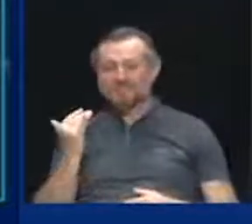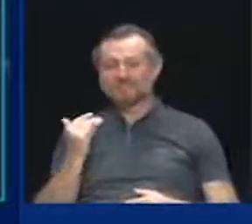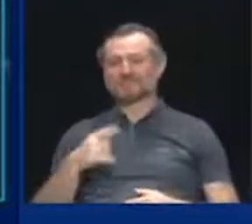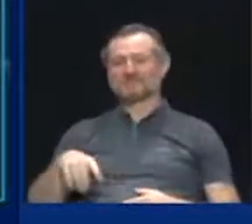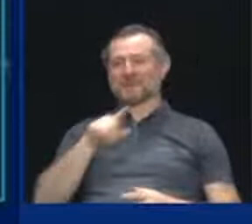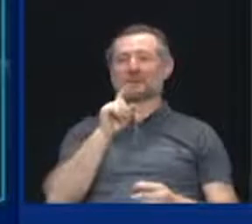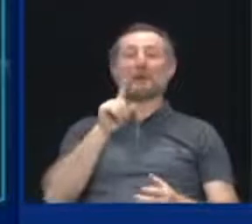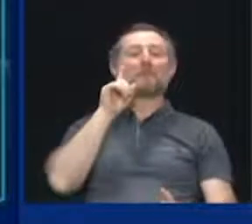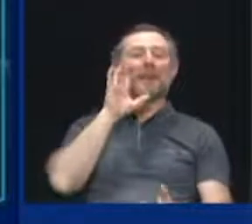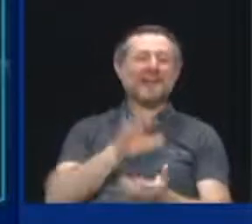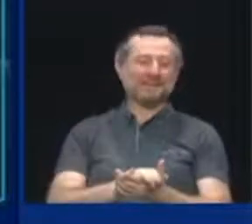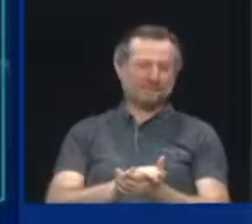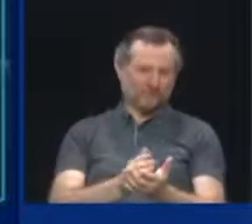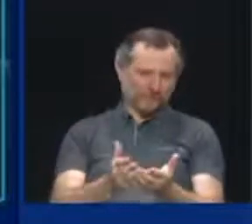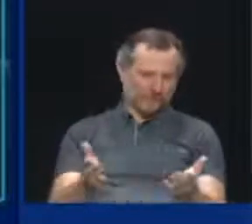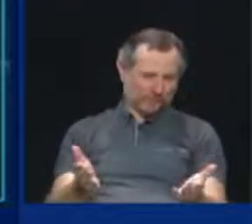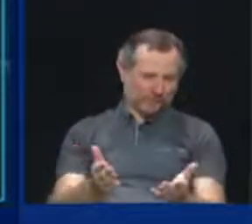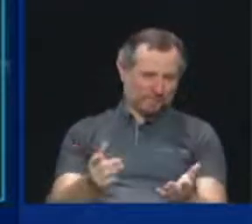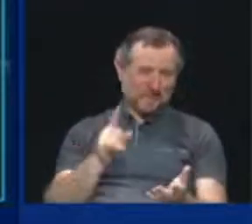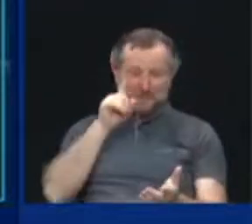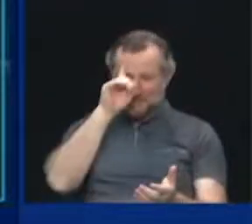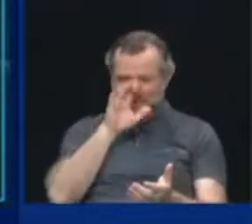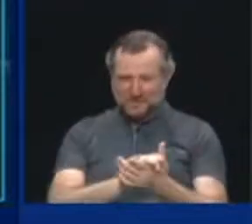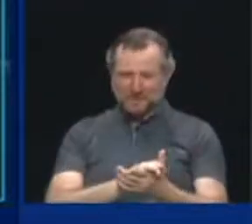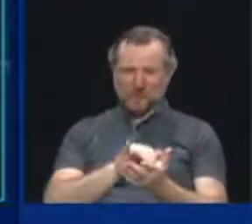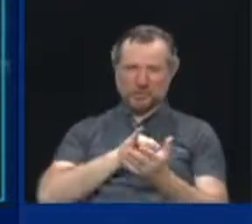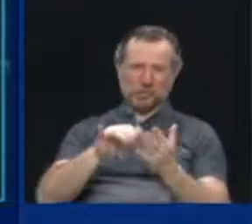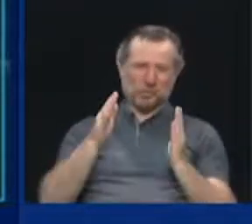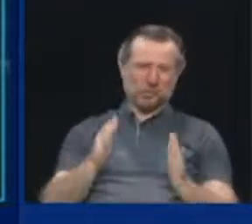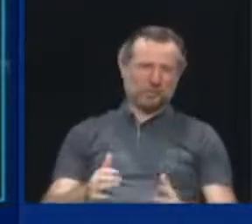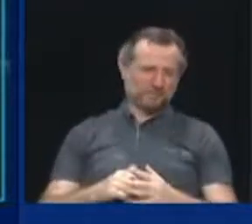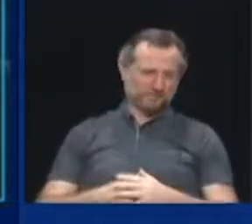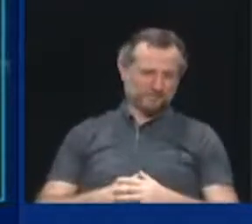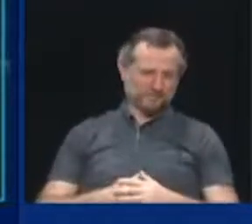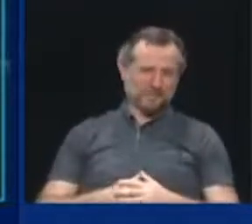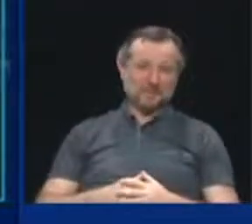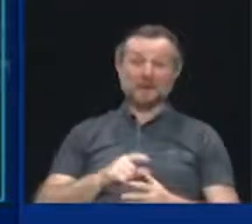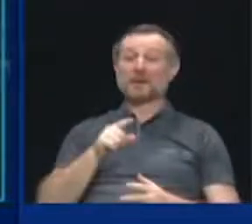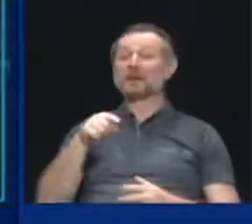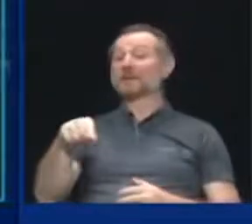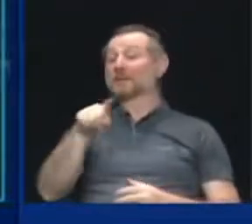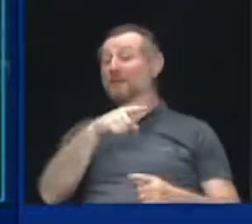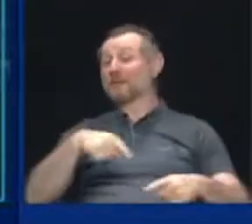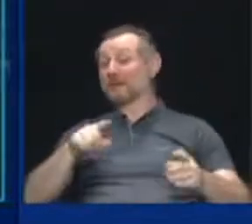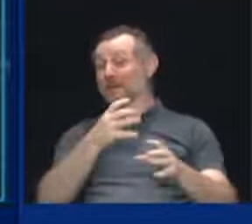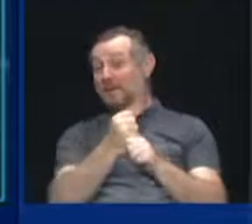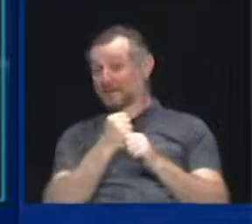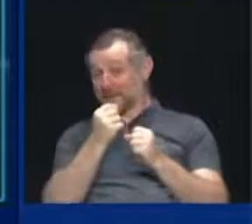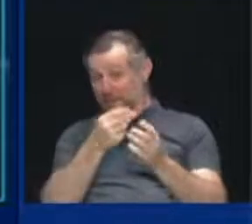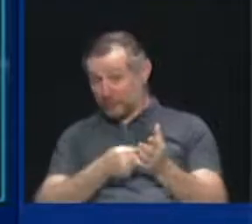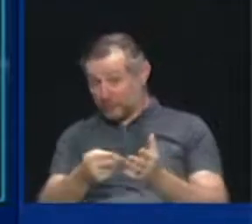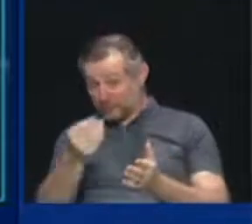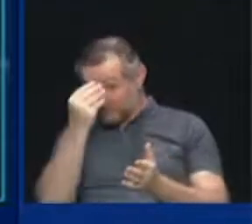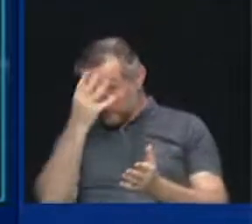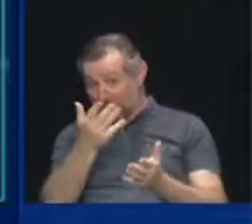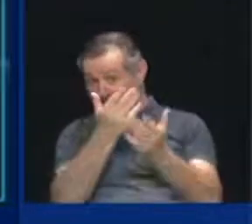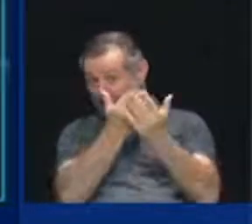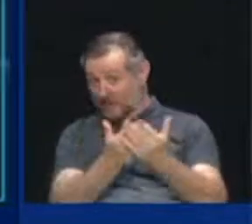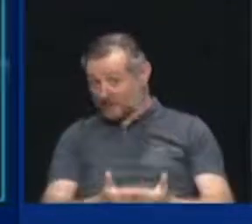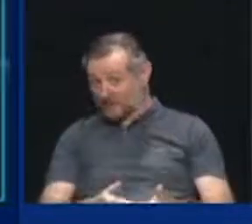I believe in New Yorkers. I believe if they get the truth and if they get the facts, they will do the right thing.